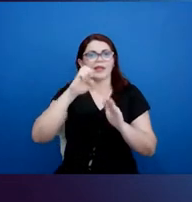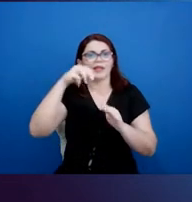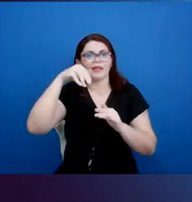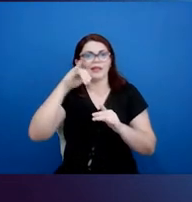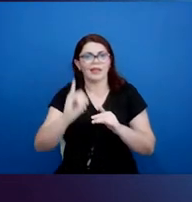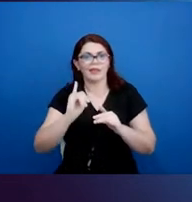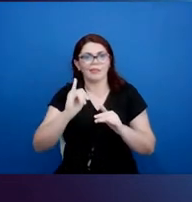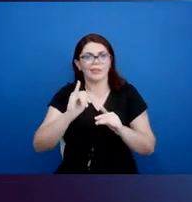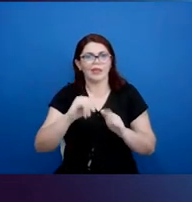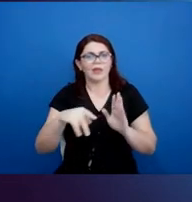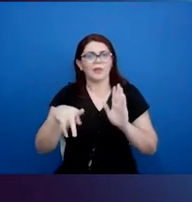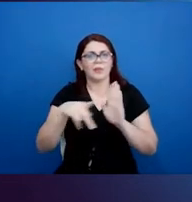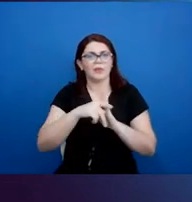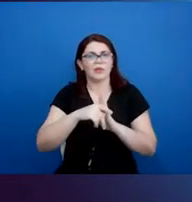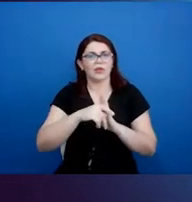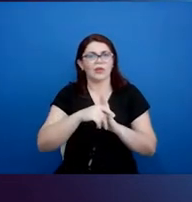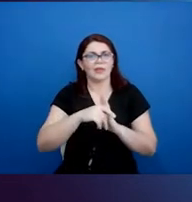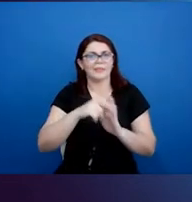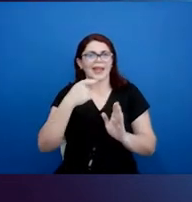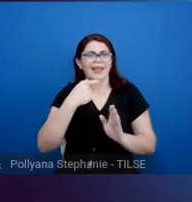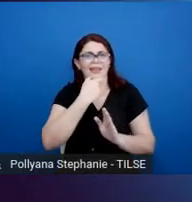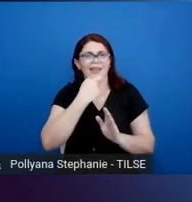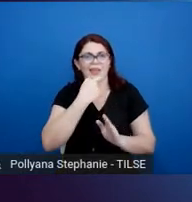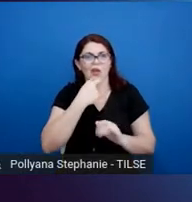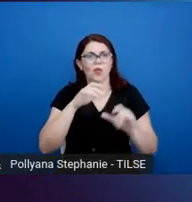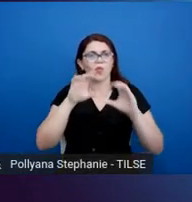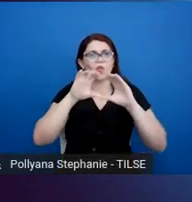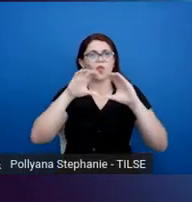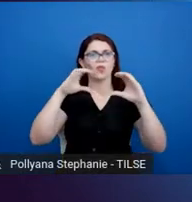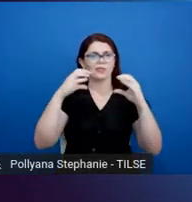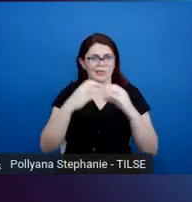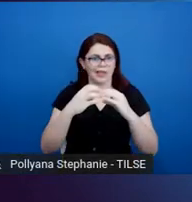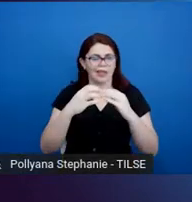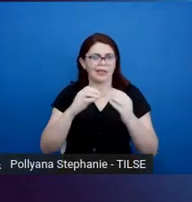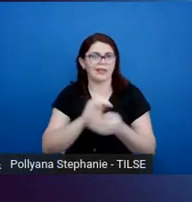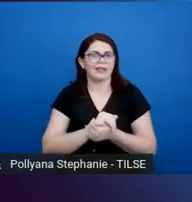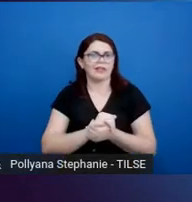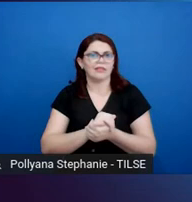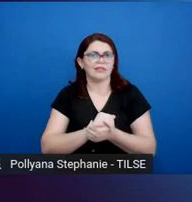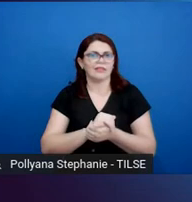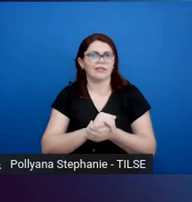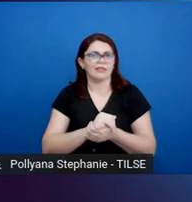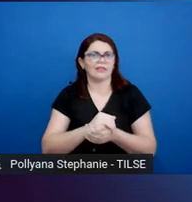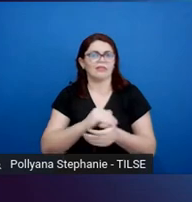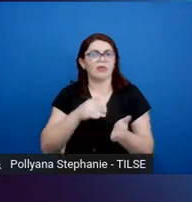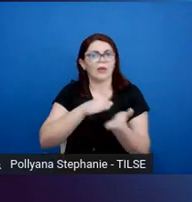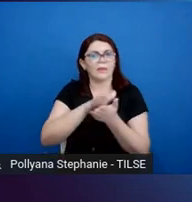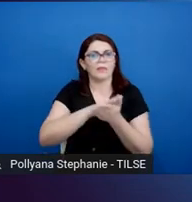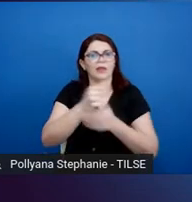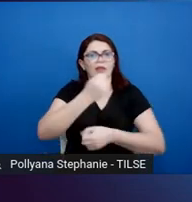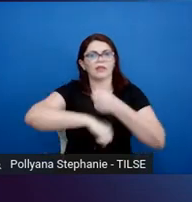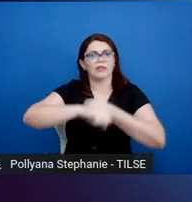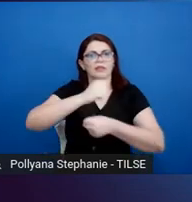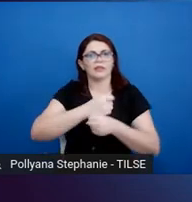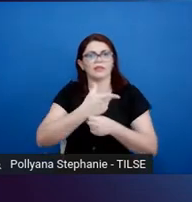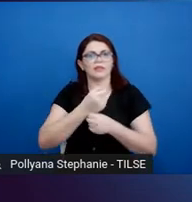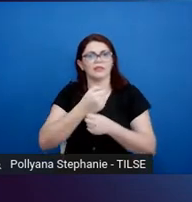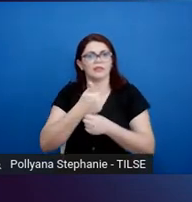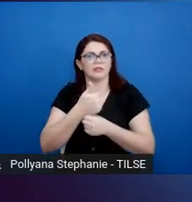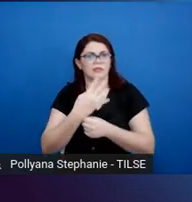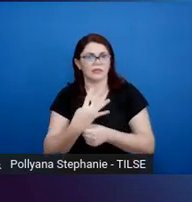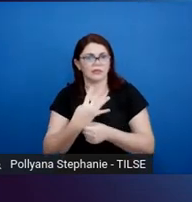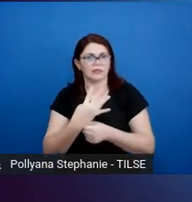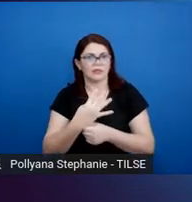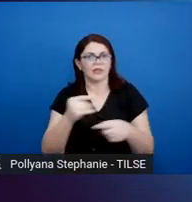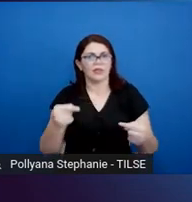Council Review of English as a Medium Instruction programs that was published in 2014. But I also saw that the study